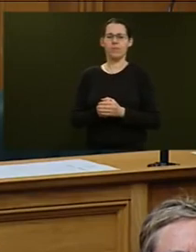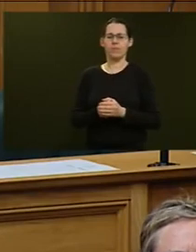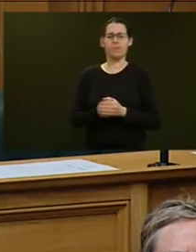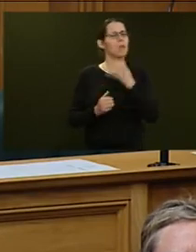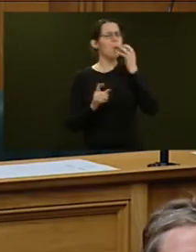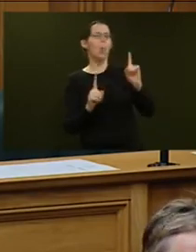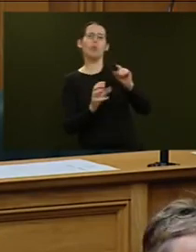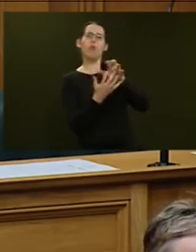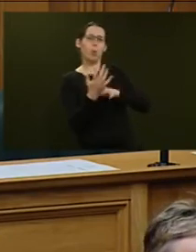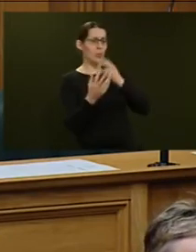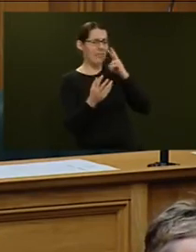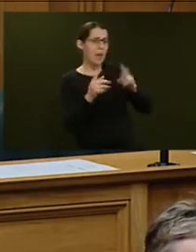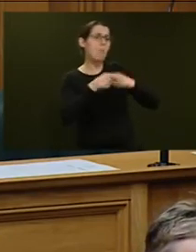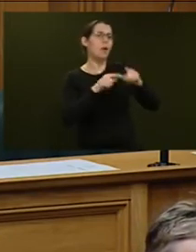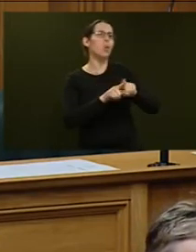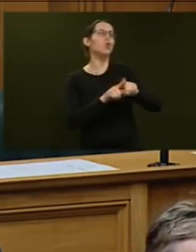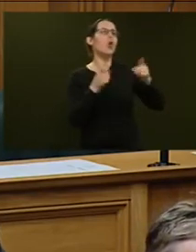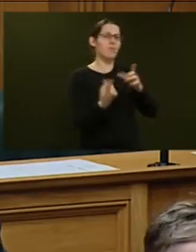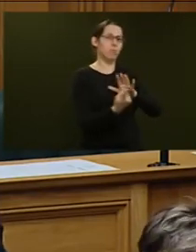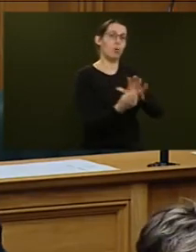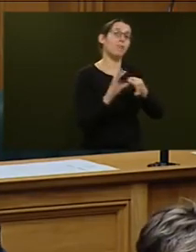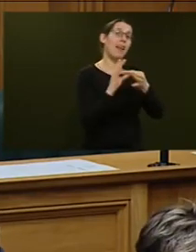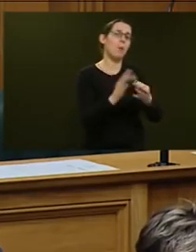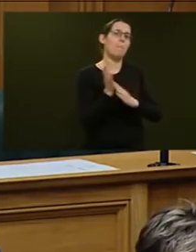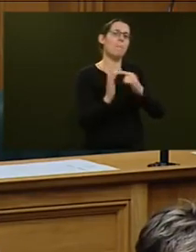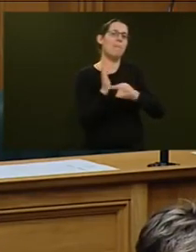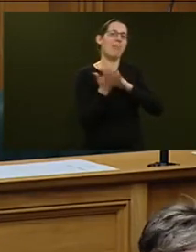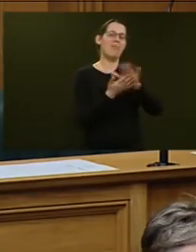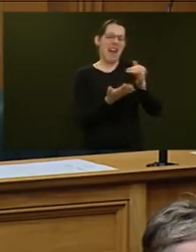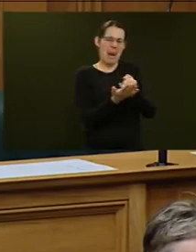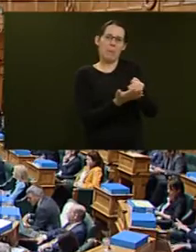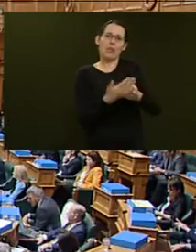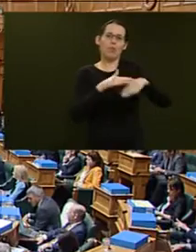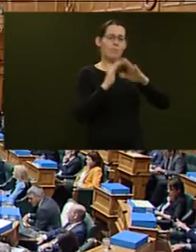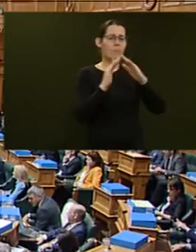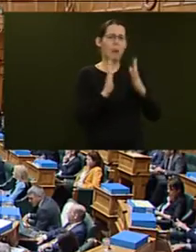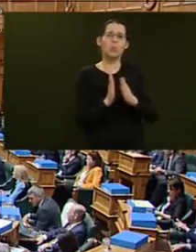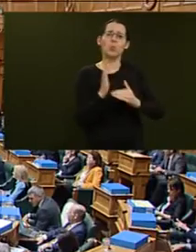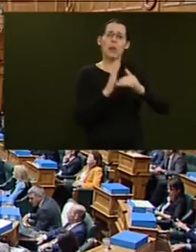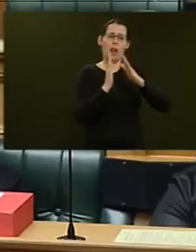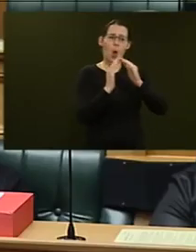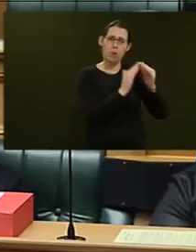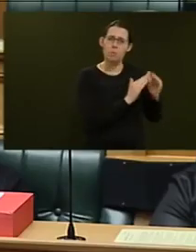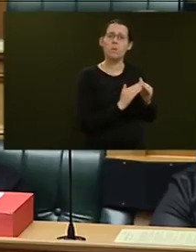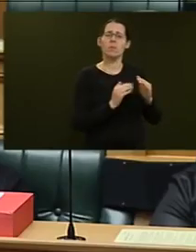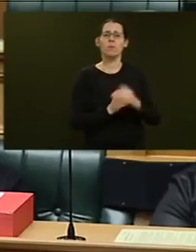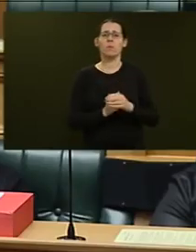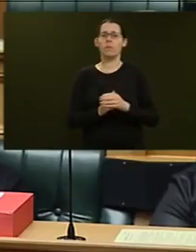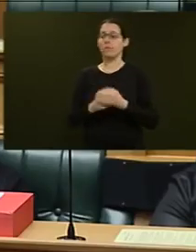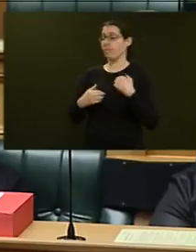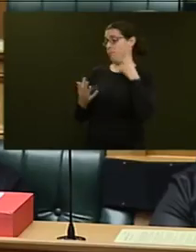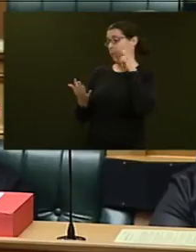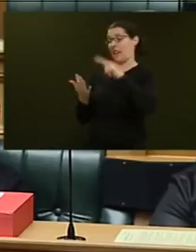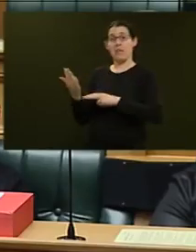alternative approaches to meth contamination in Housing New Zealand properties? Well, Mr Speaker, I've seen reports